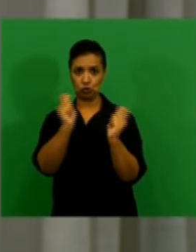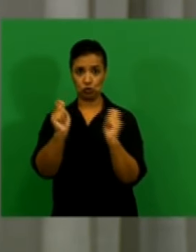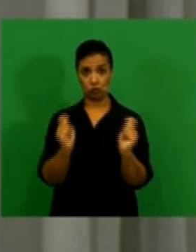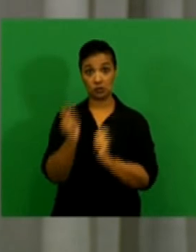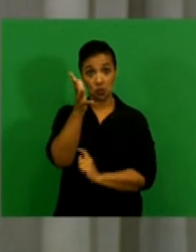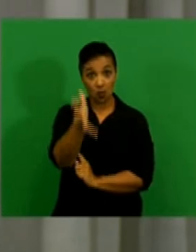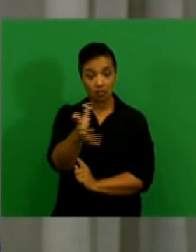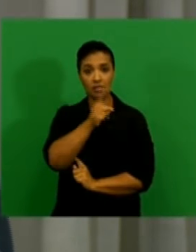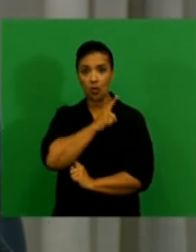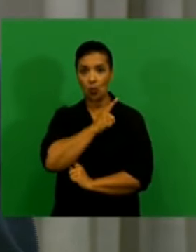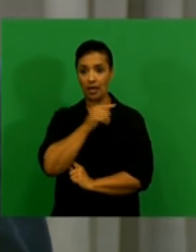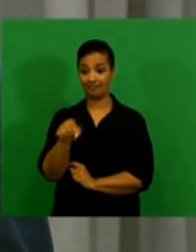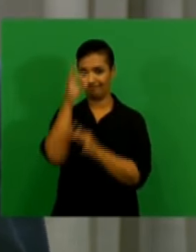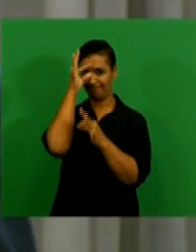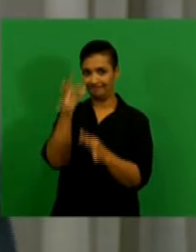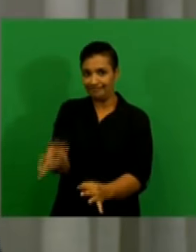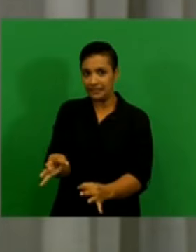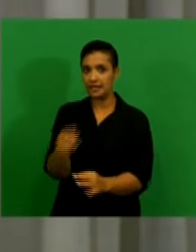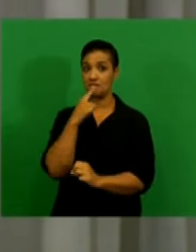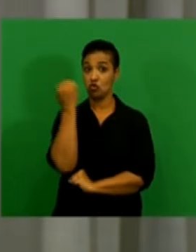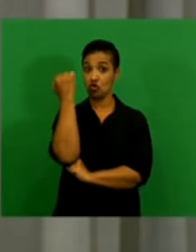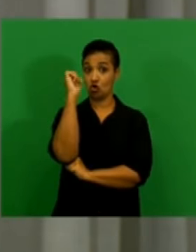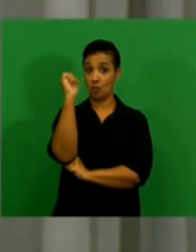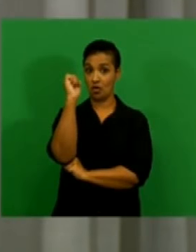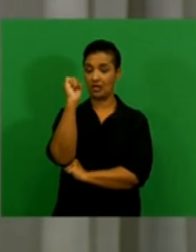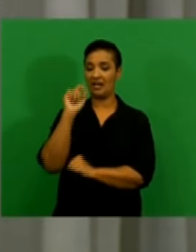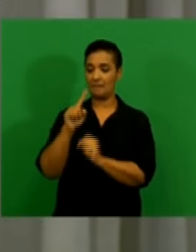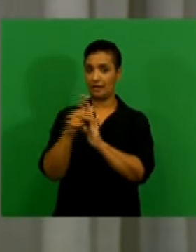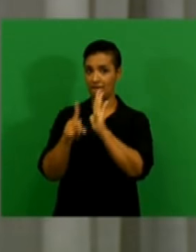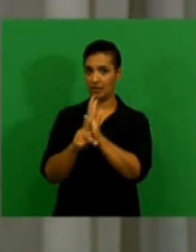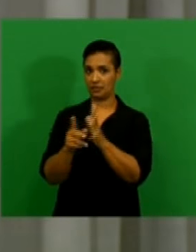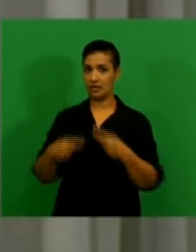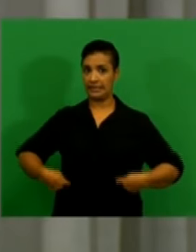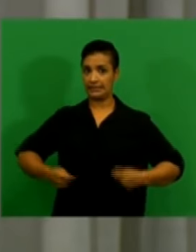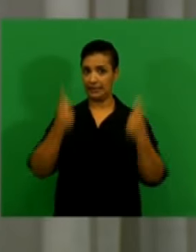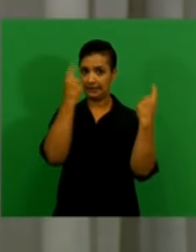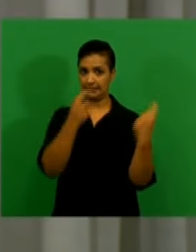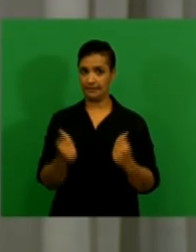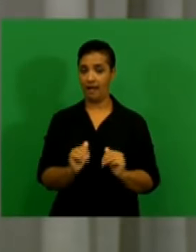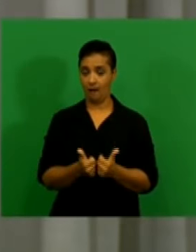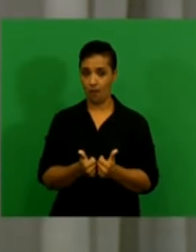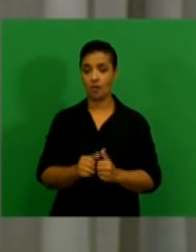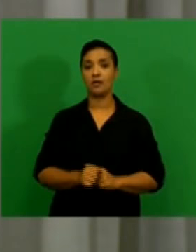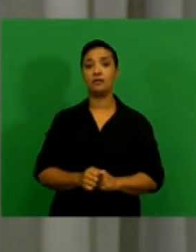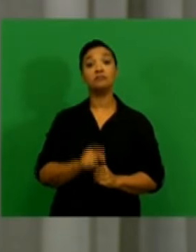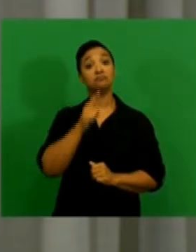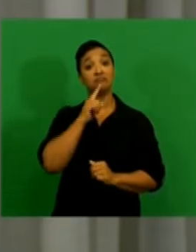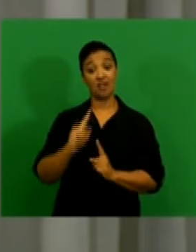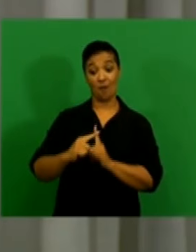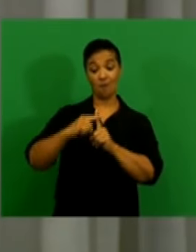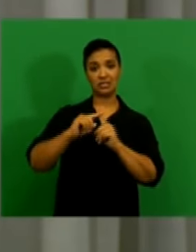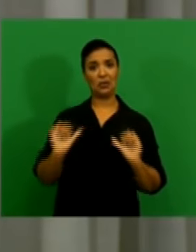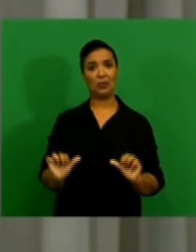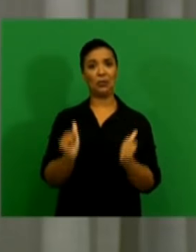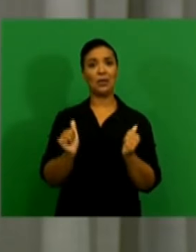with respect to the size of the promised fiscal stimulus. While some of the initial optimism has